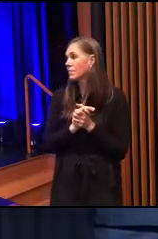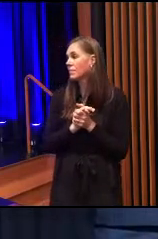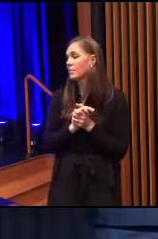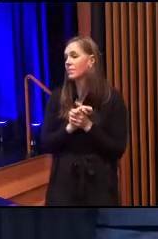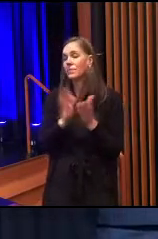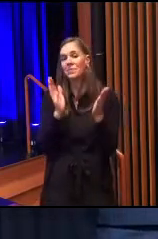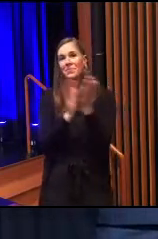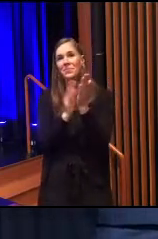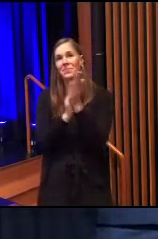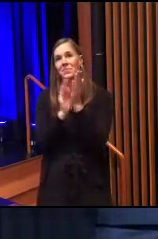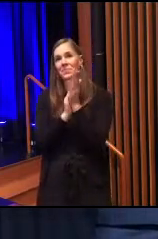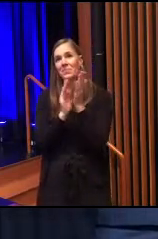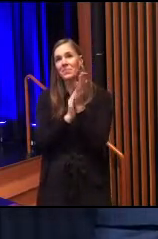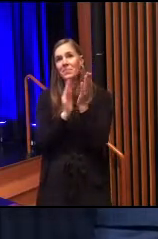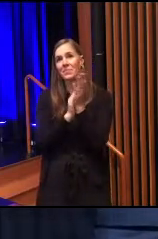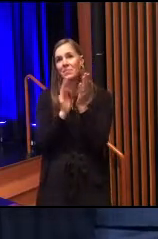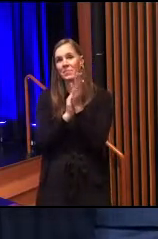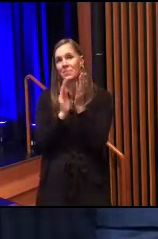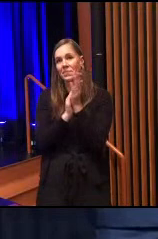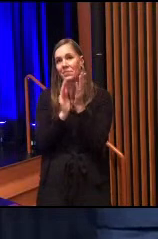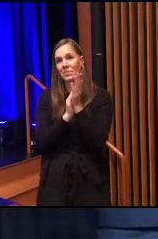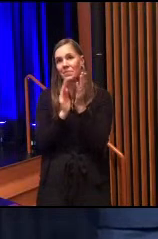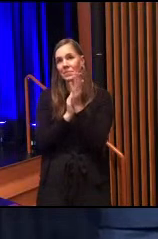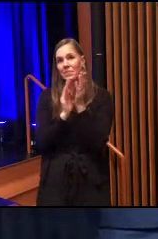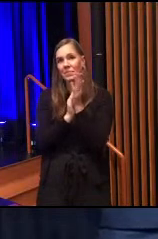Let's give them a big, big round of applause.